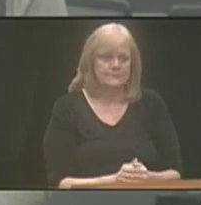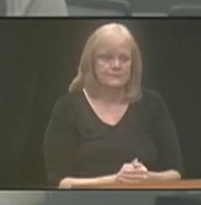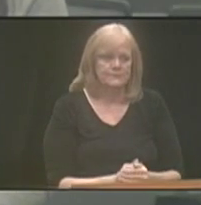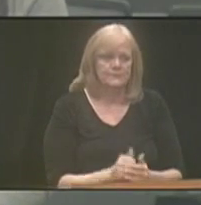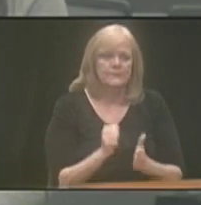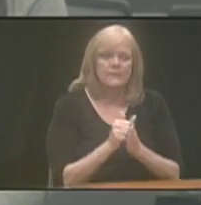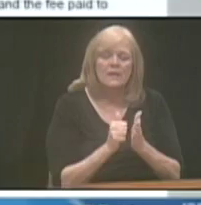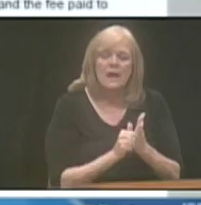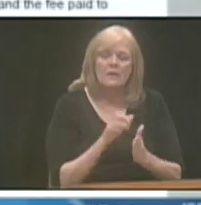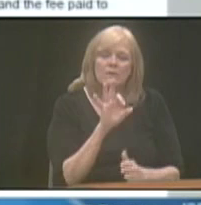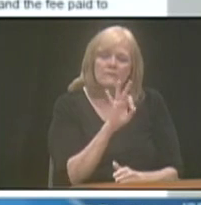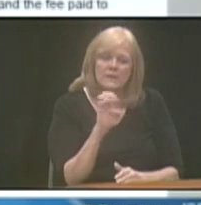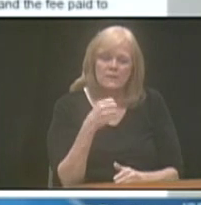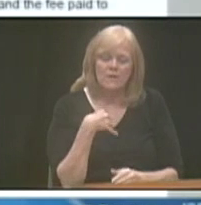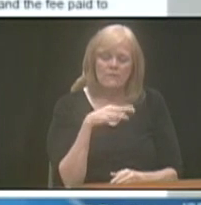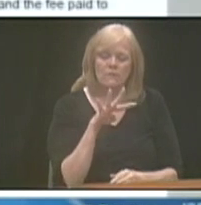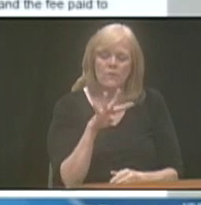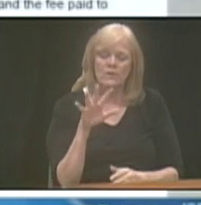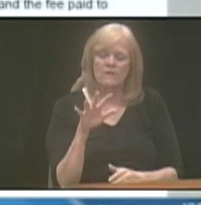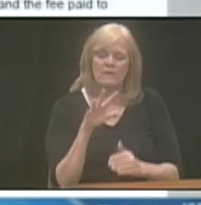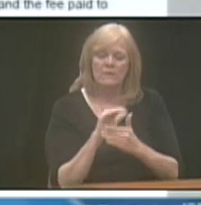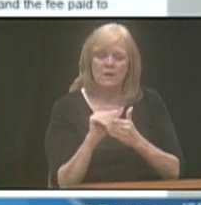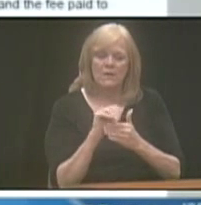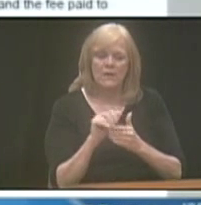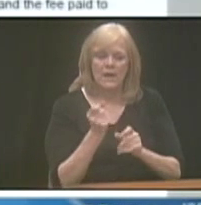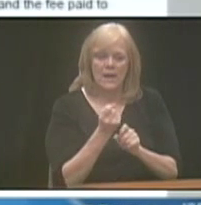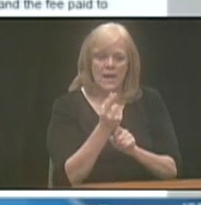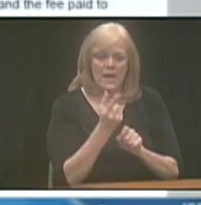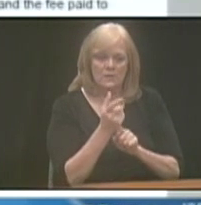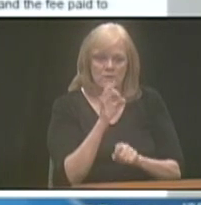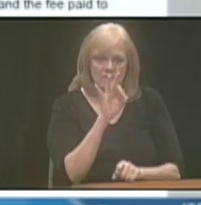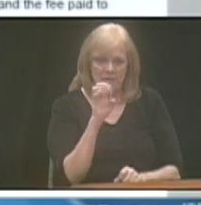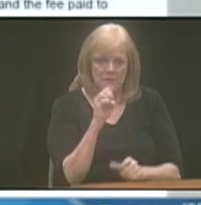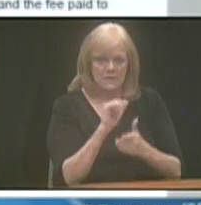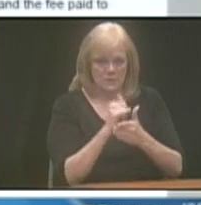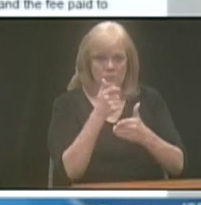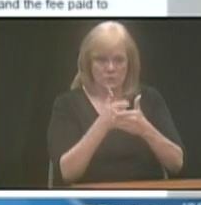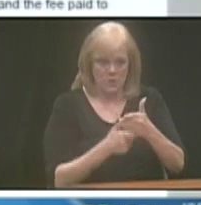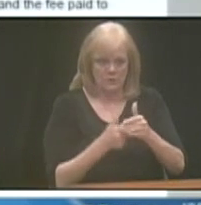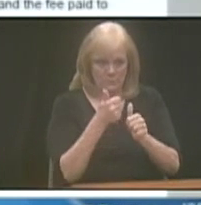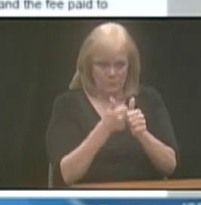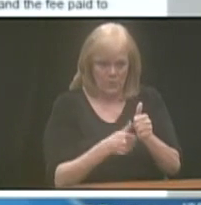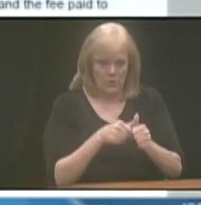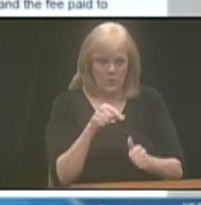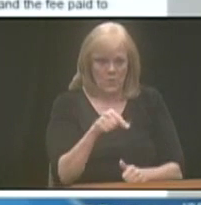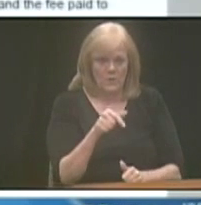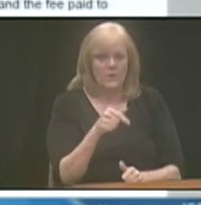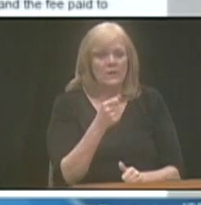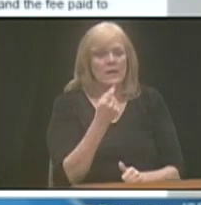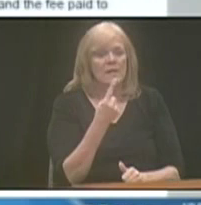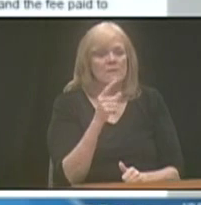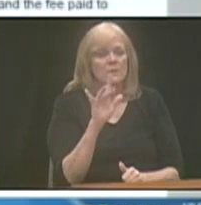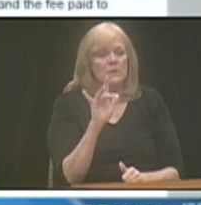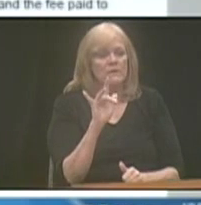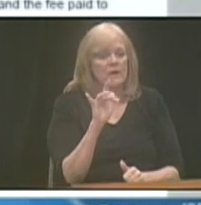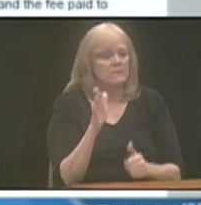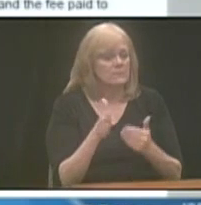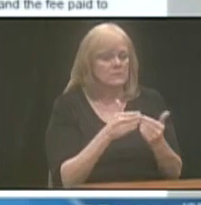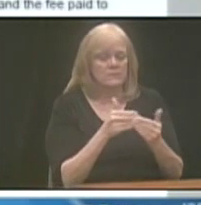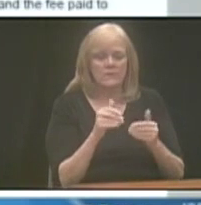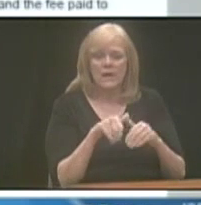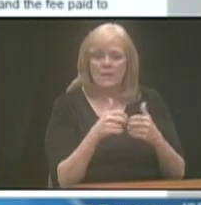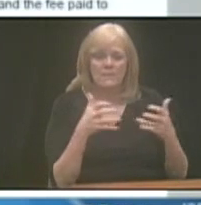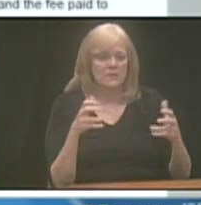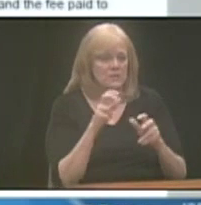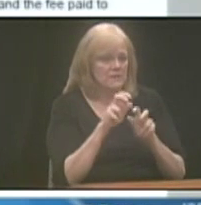Account fees, we have a $45 annual fee that's charged per quarter at $11.25 a quarter, regardless of the